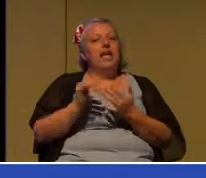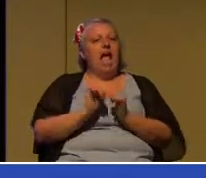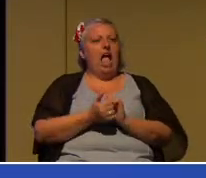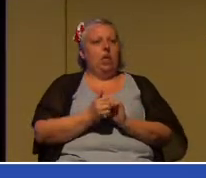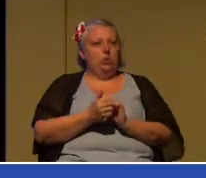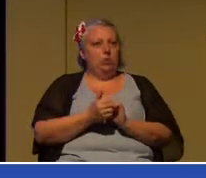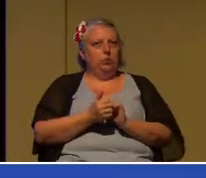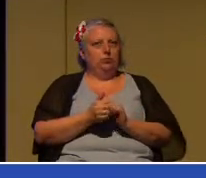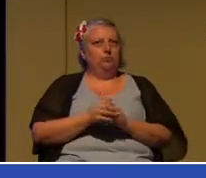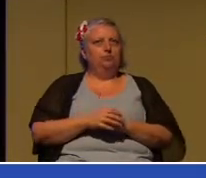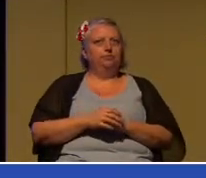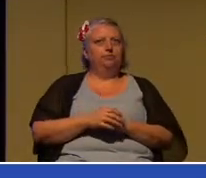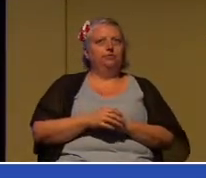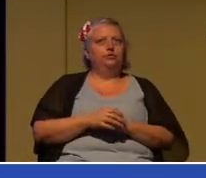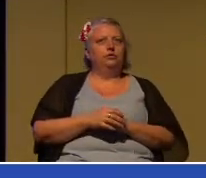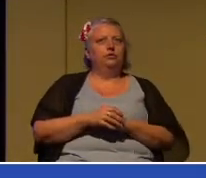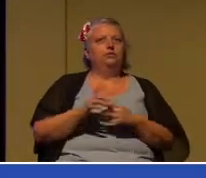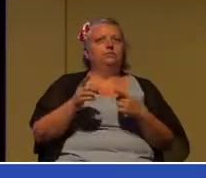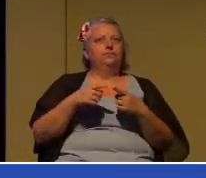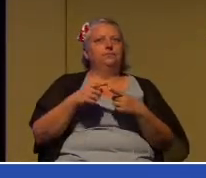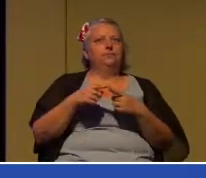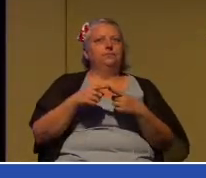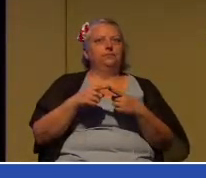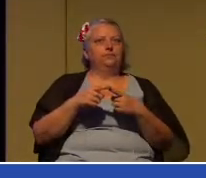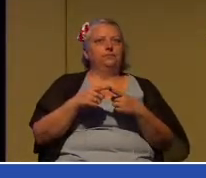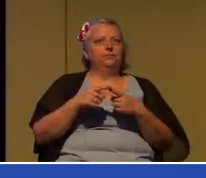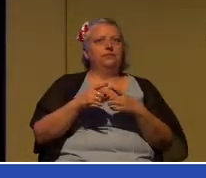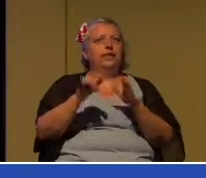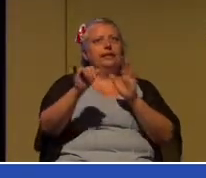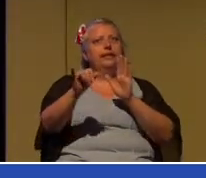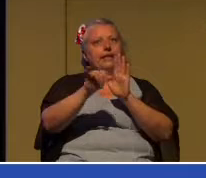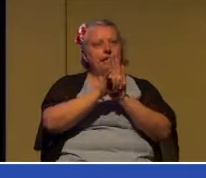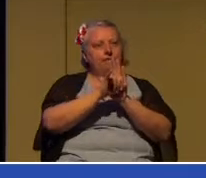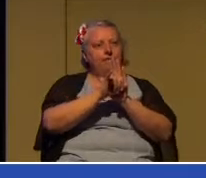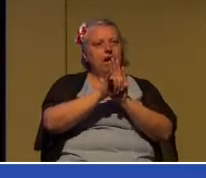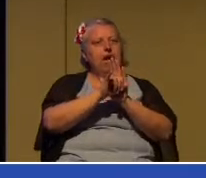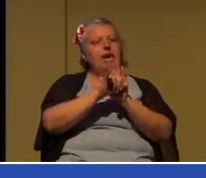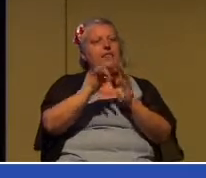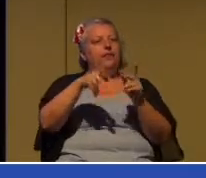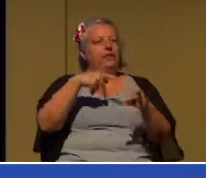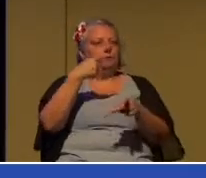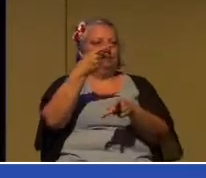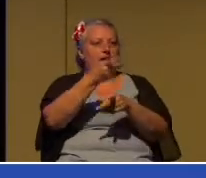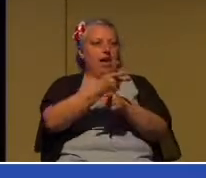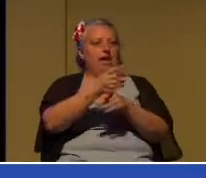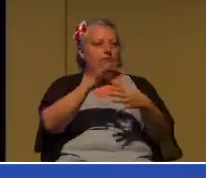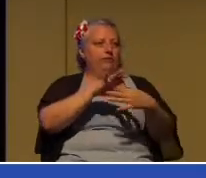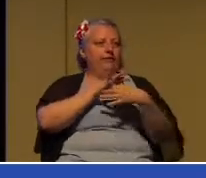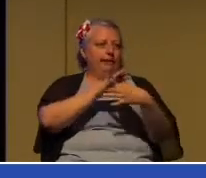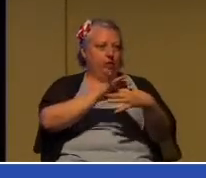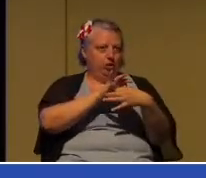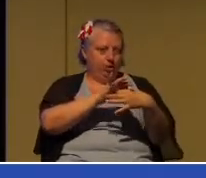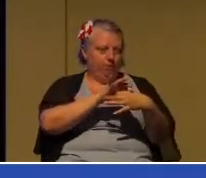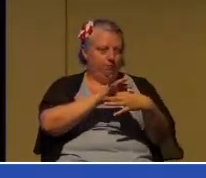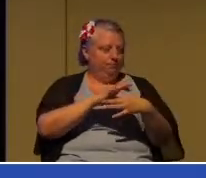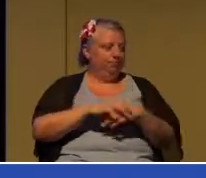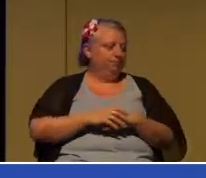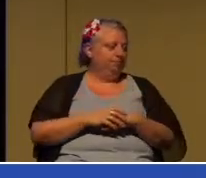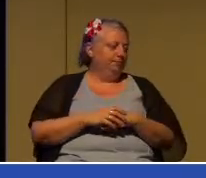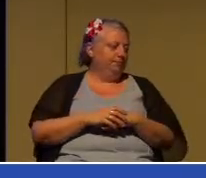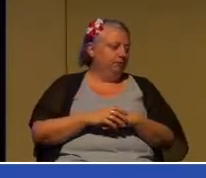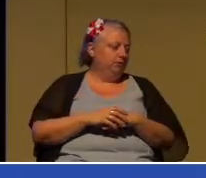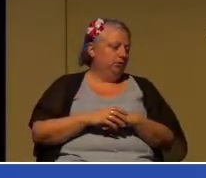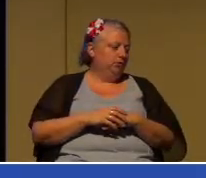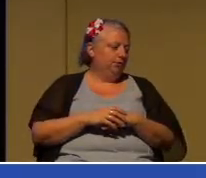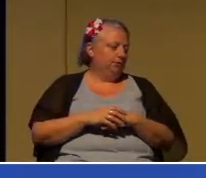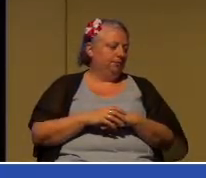each of us. The first is we need to identify the nature of our relationships.